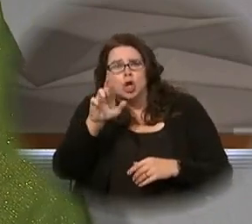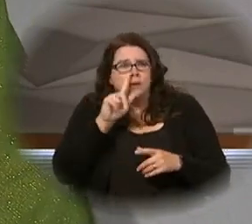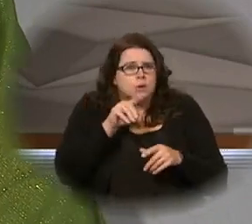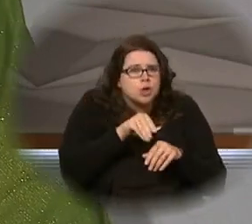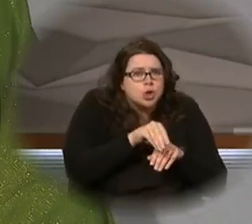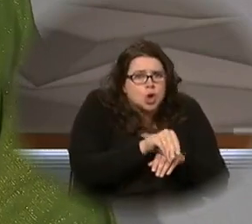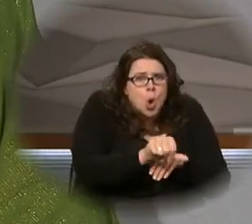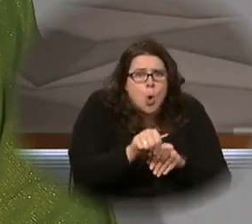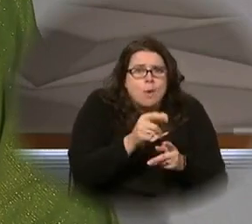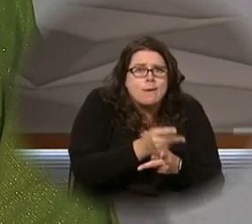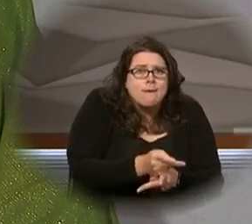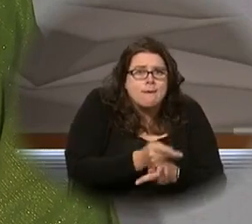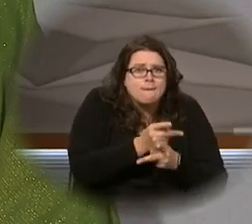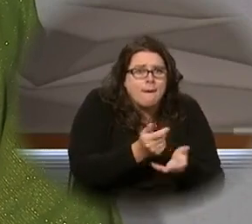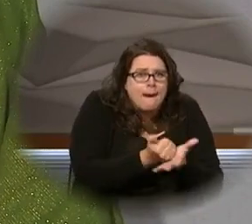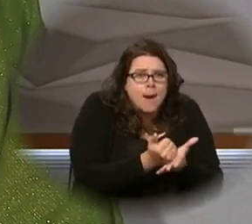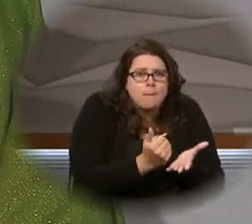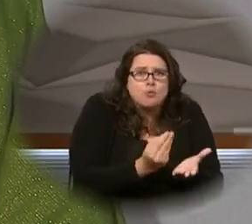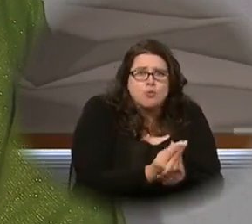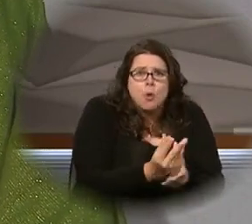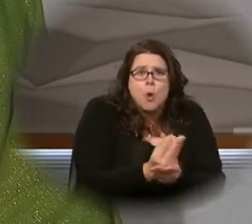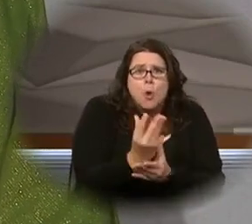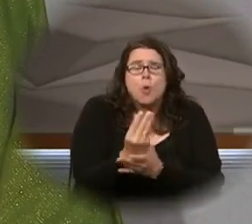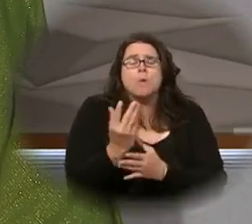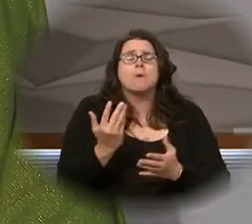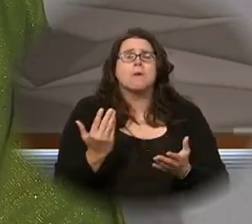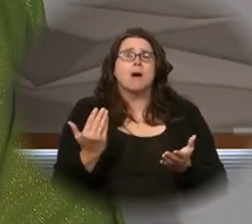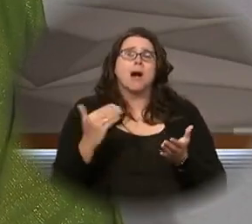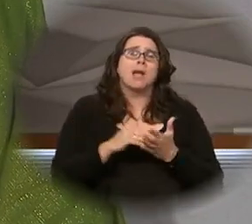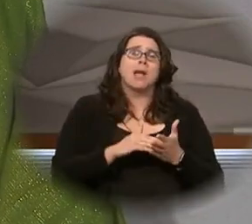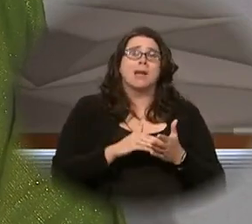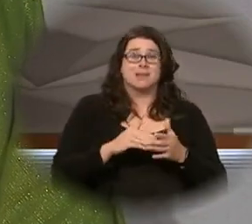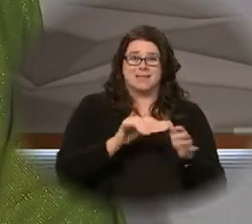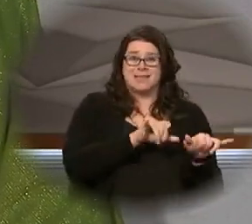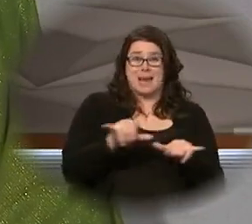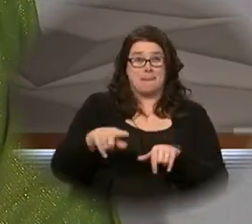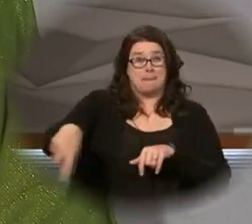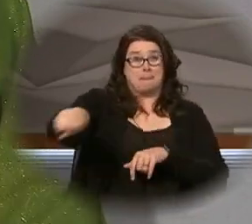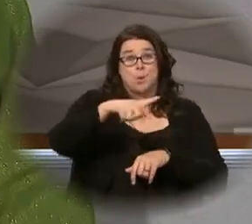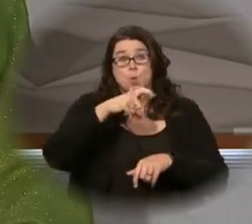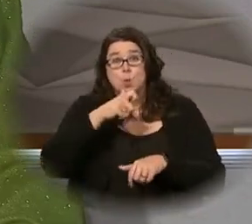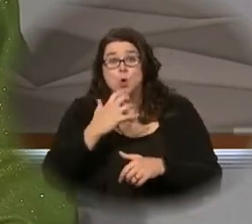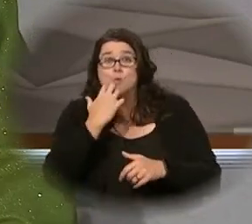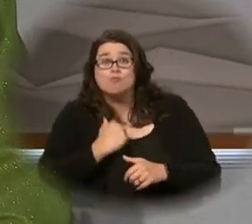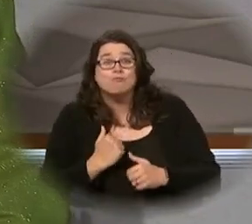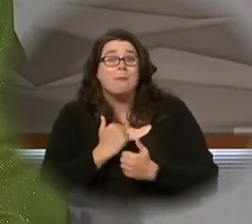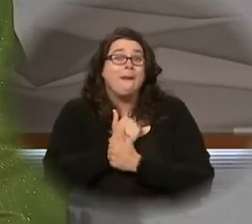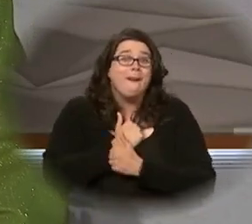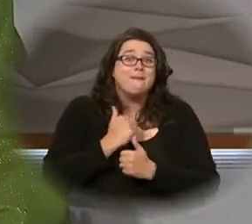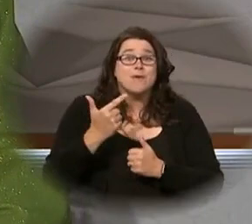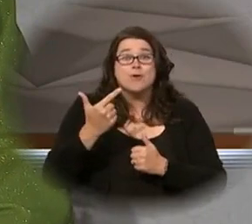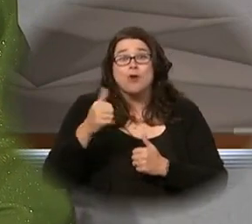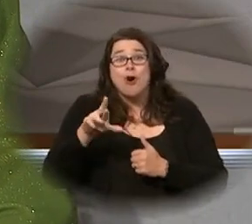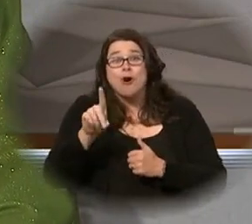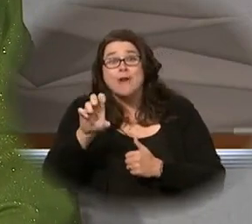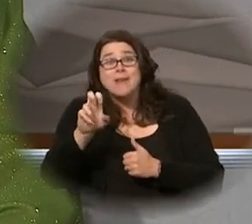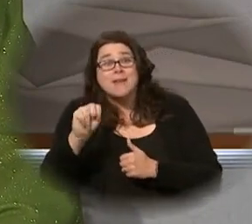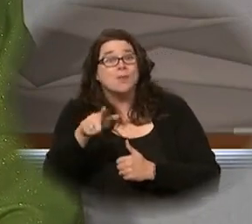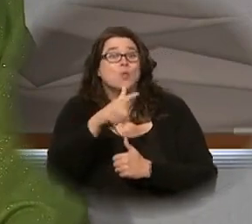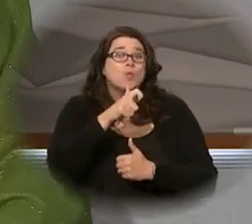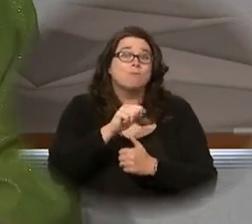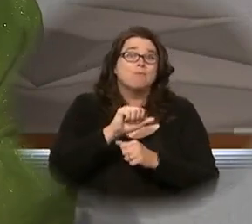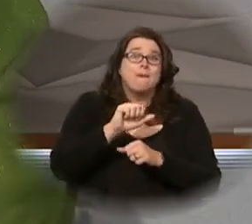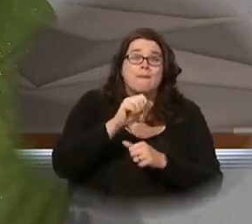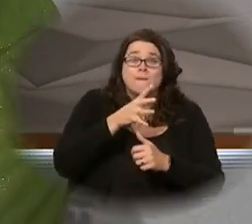to be able to help it to be fruitful. And again, probably true for all of us who love gardening and for all of our farmers. But